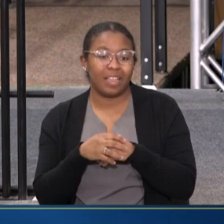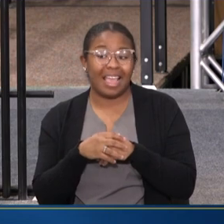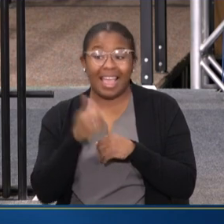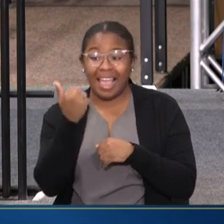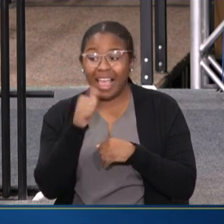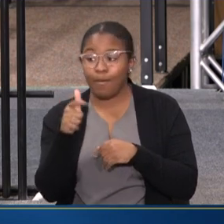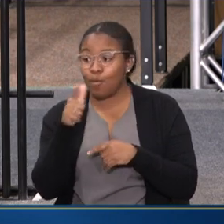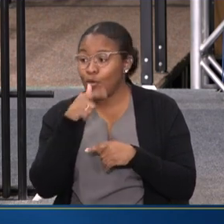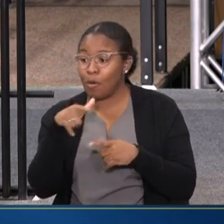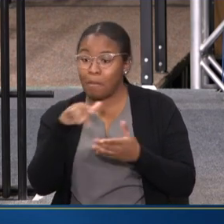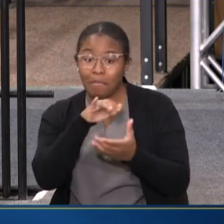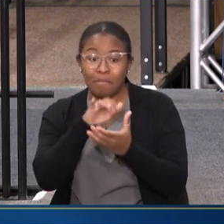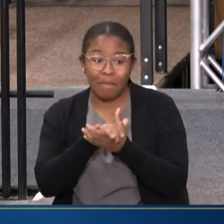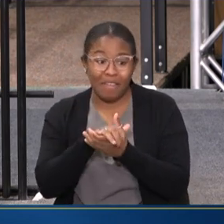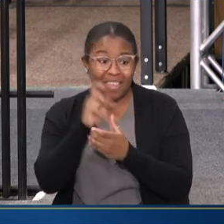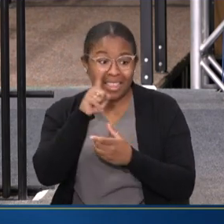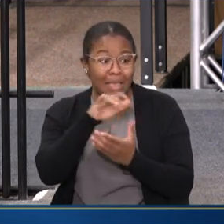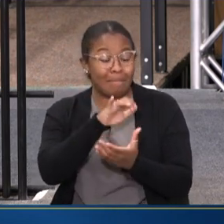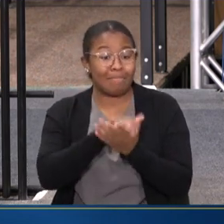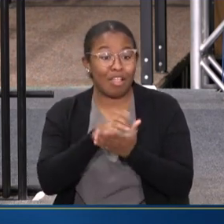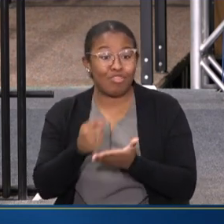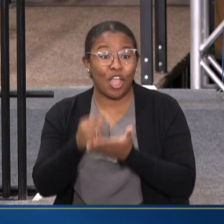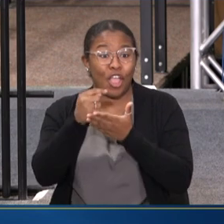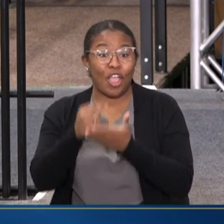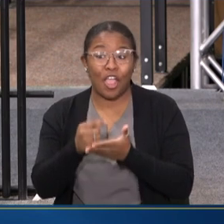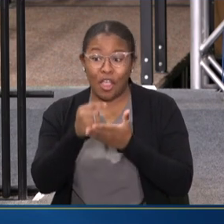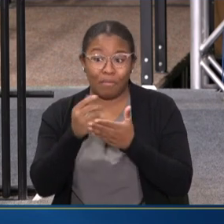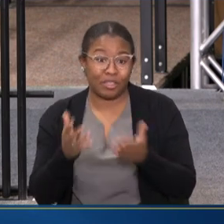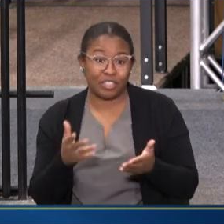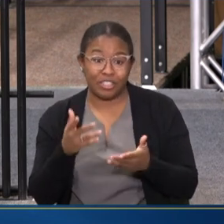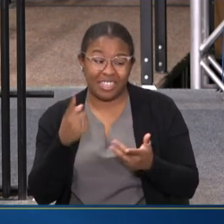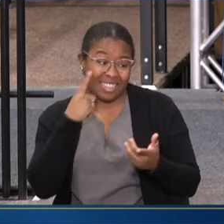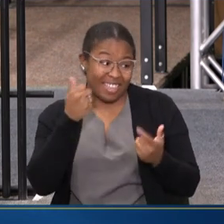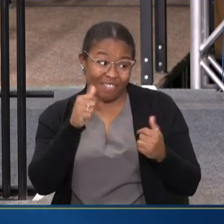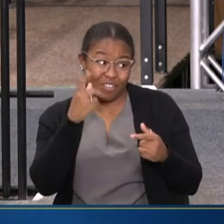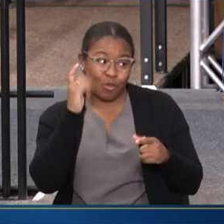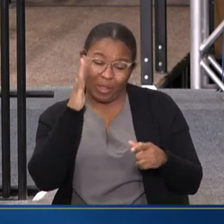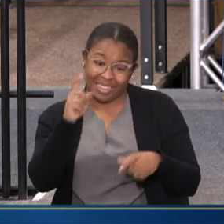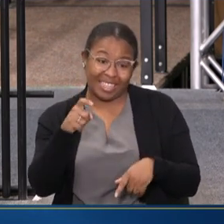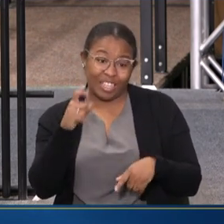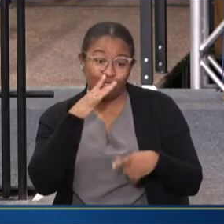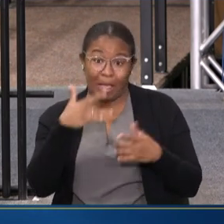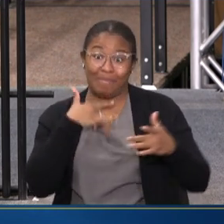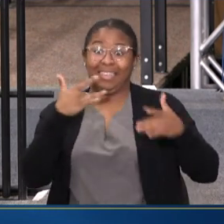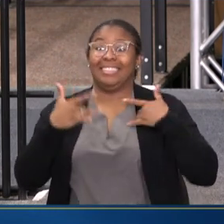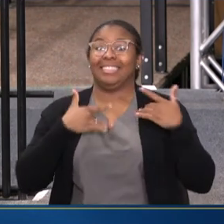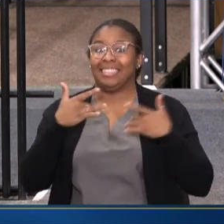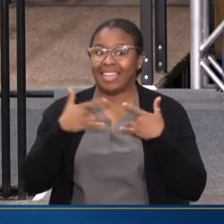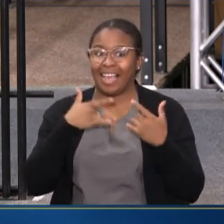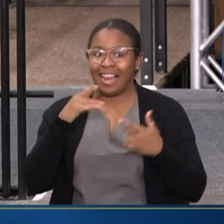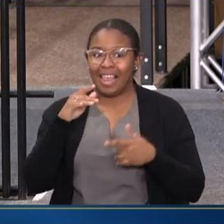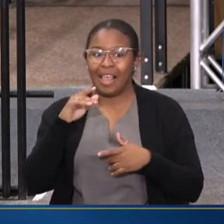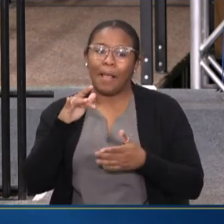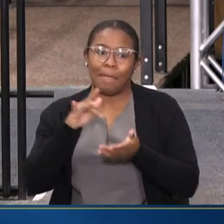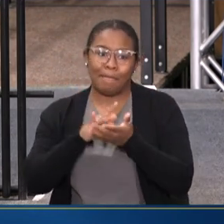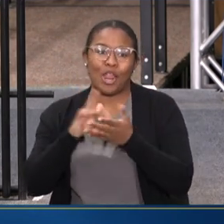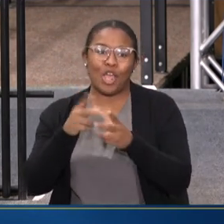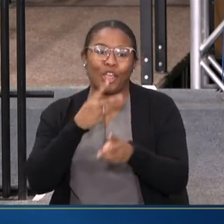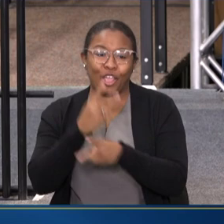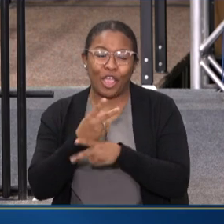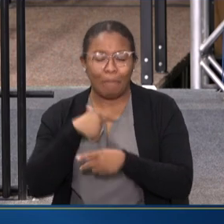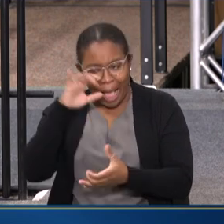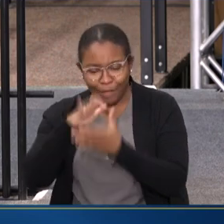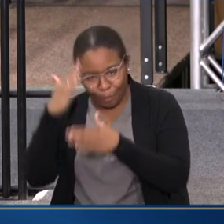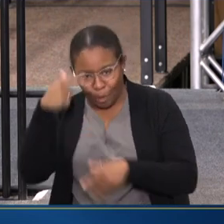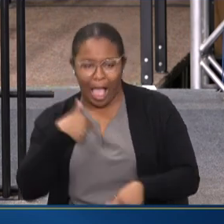MARRIED NEEDS A MARRIAGE THERAPIST AT SOME POINT. SO I'M VERY EXCITED THAT MEDICARE, MY HUSBAND PROBABLY KNOWS THAT I'VE SAID THAT